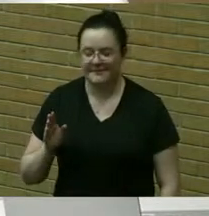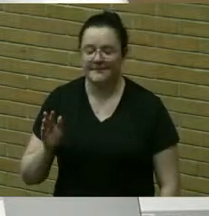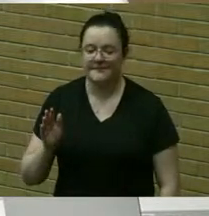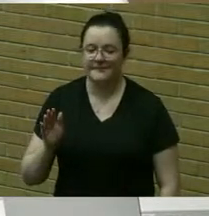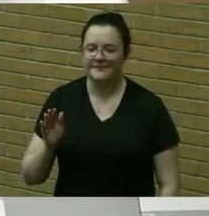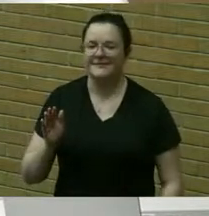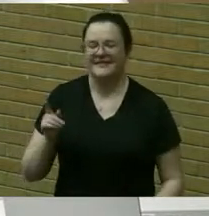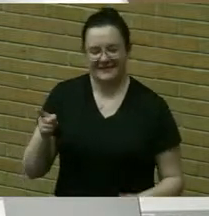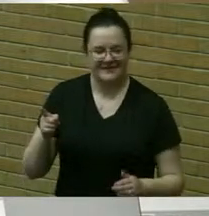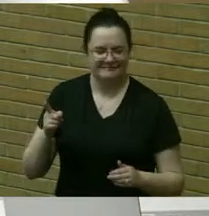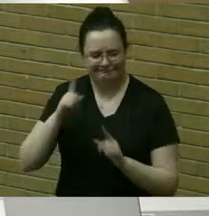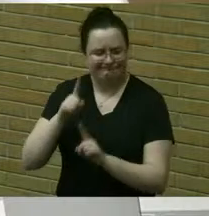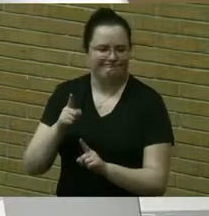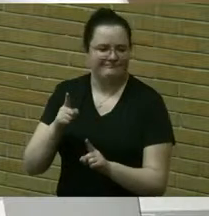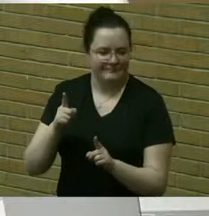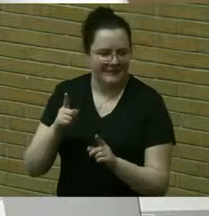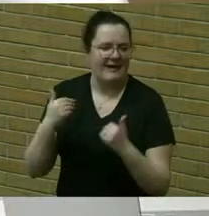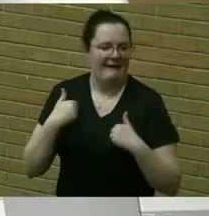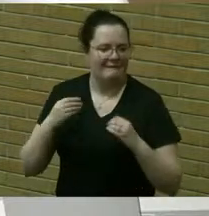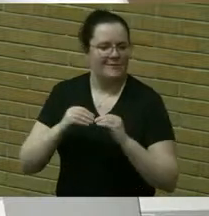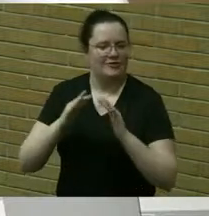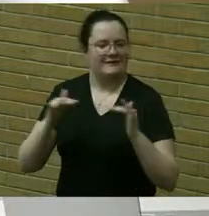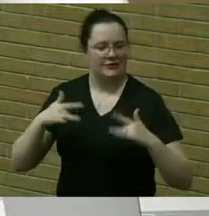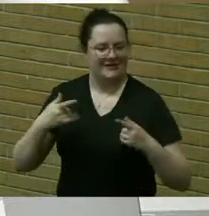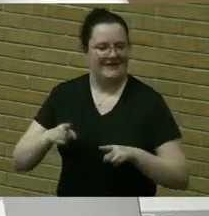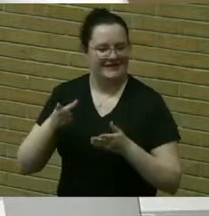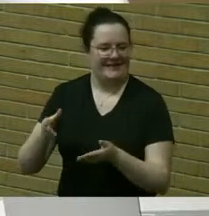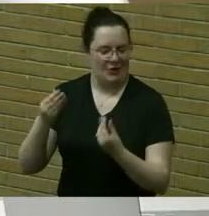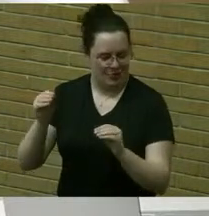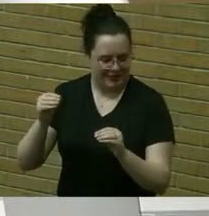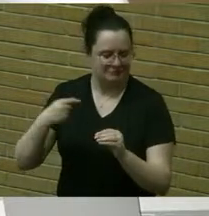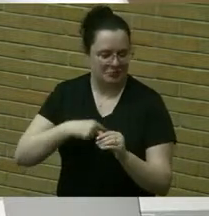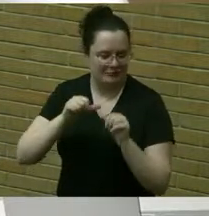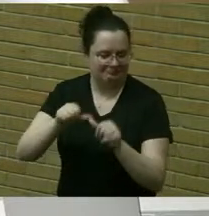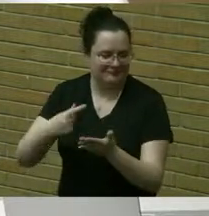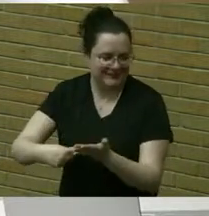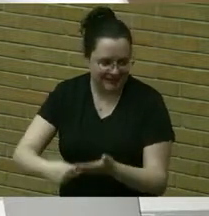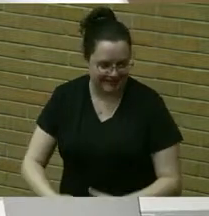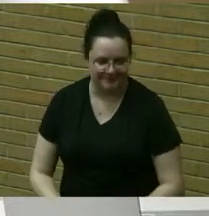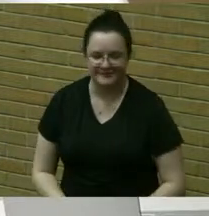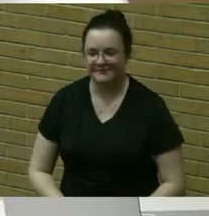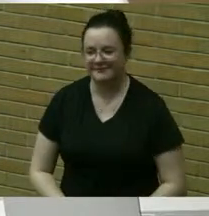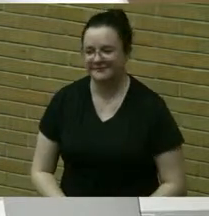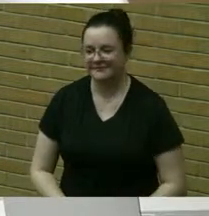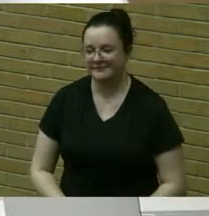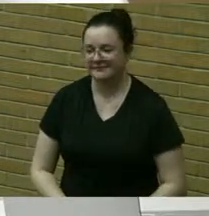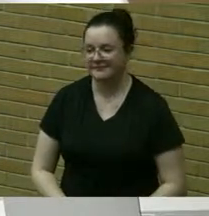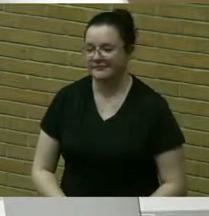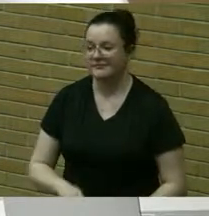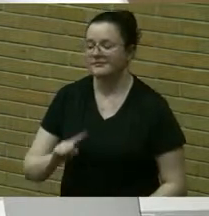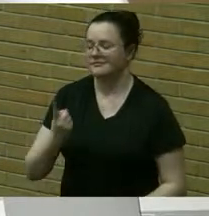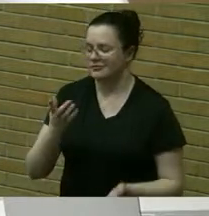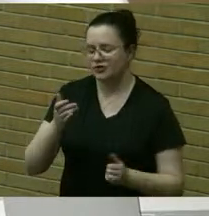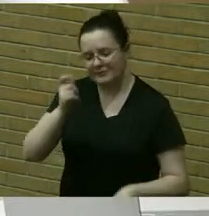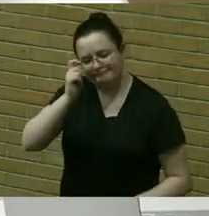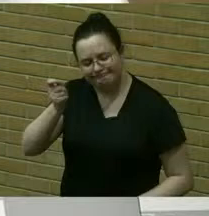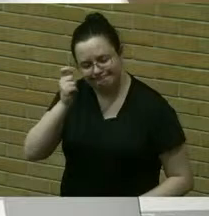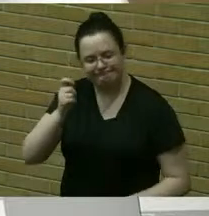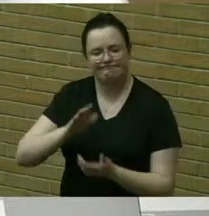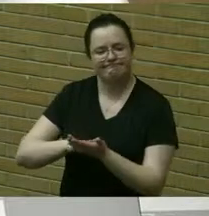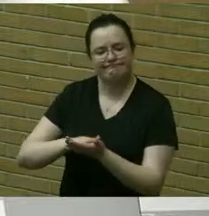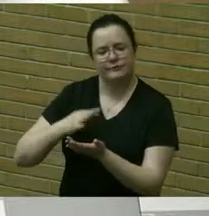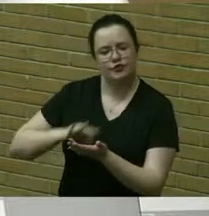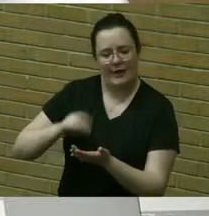diversity events implemented at the market and i just wanted to give all due credit to becky cotter the